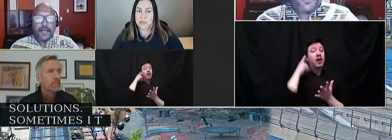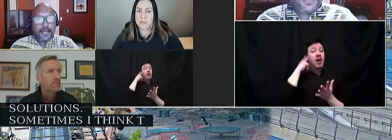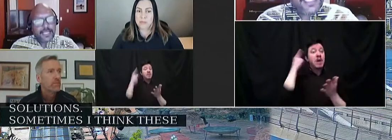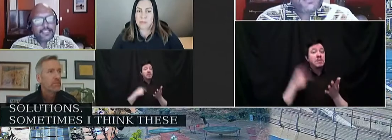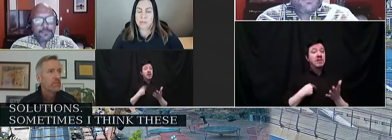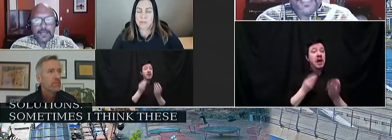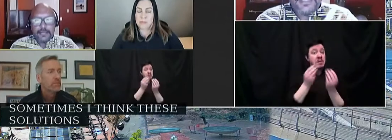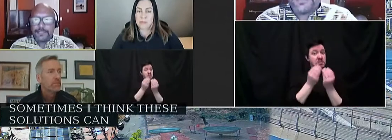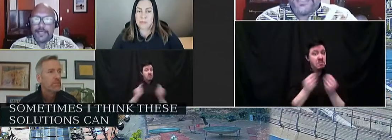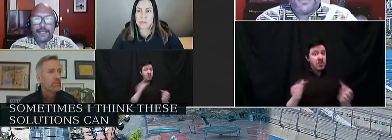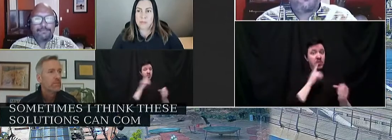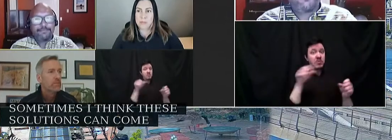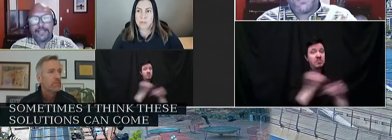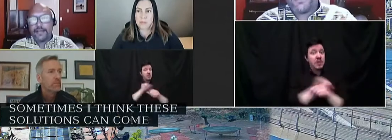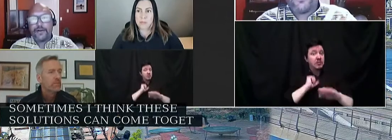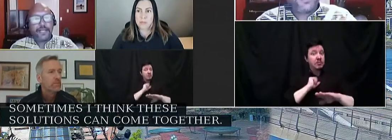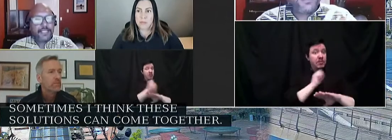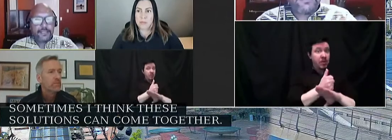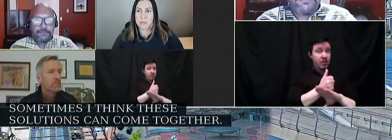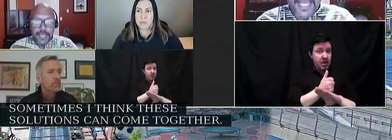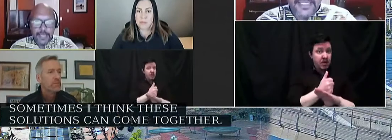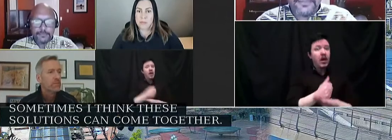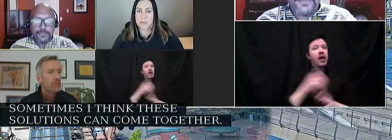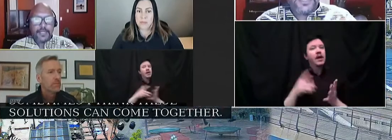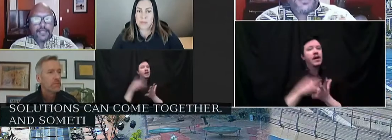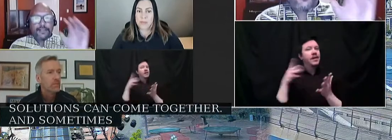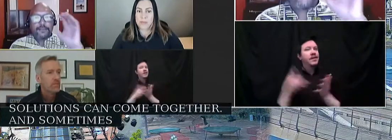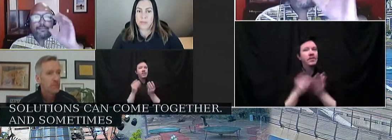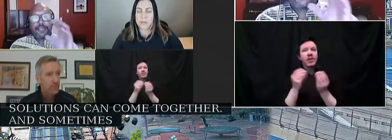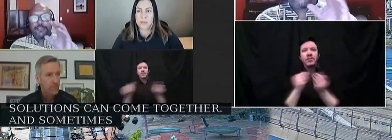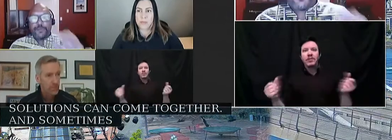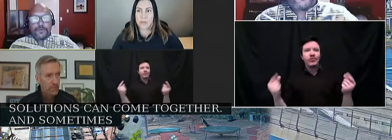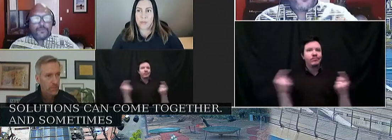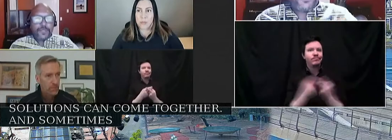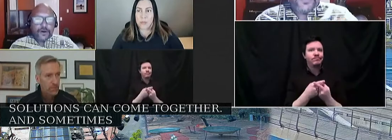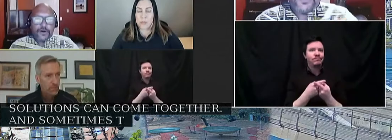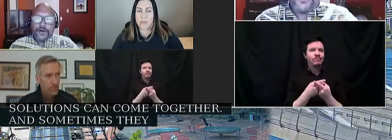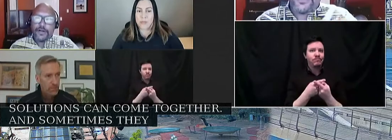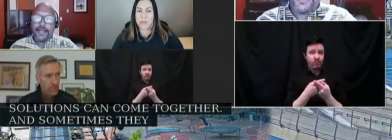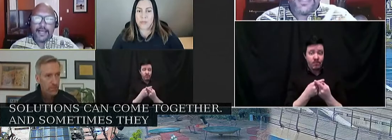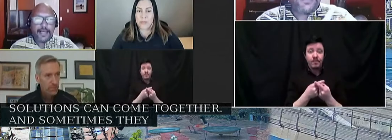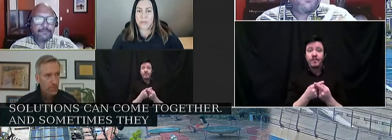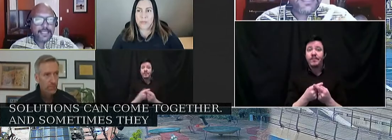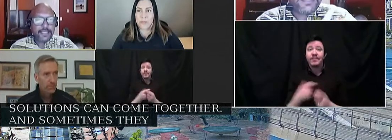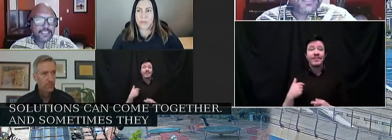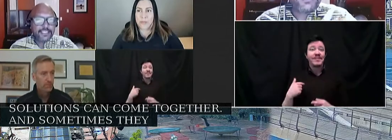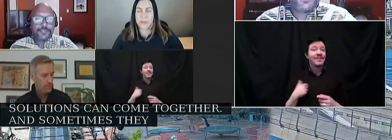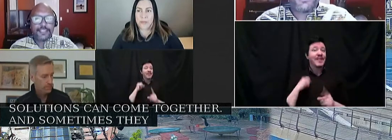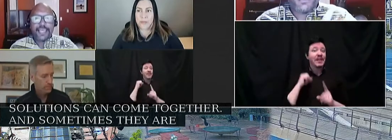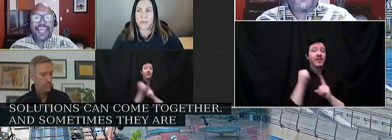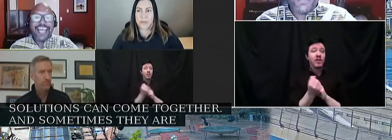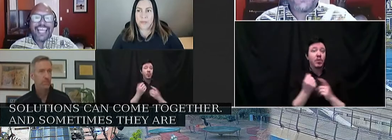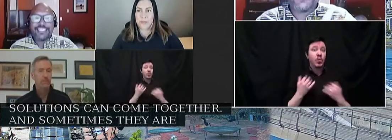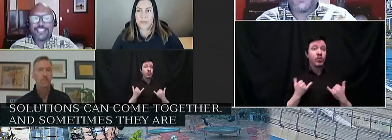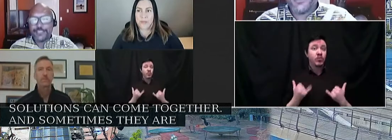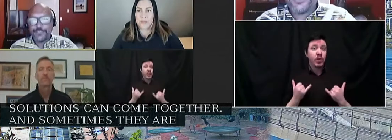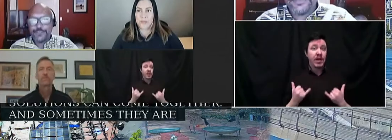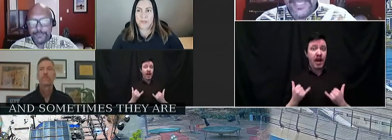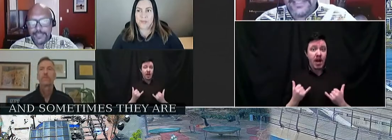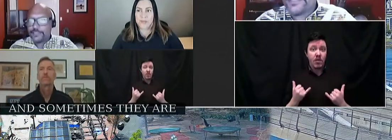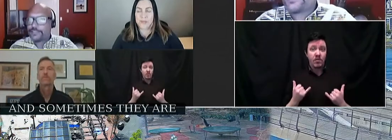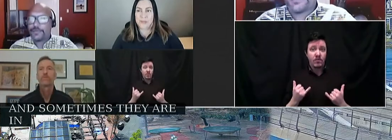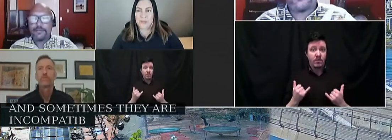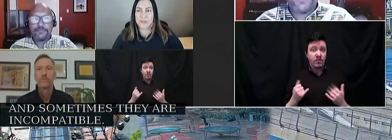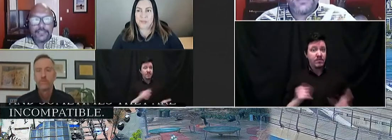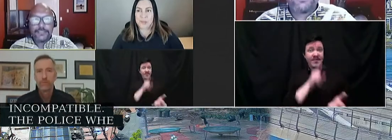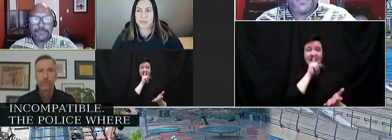together and sometimes they are incompatible. The place where we are in essentially an existential